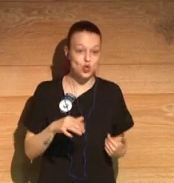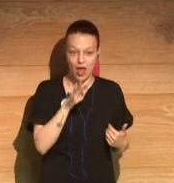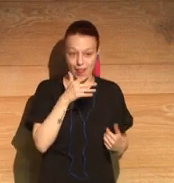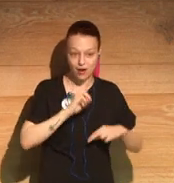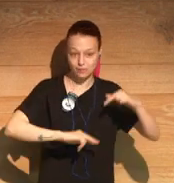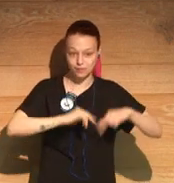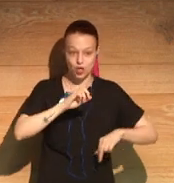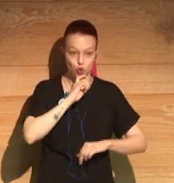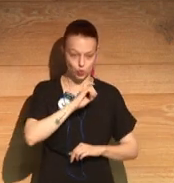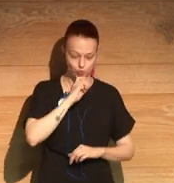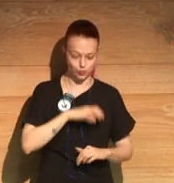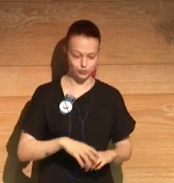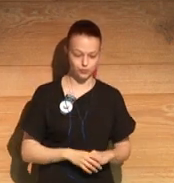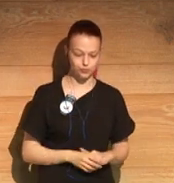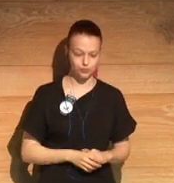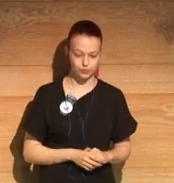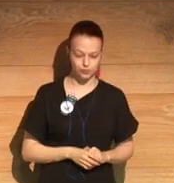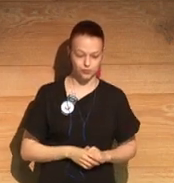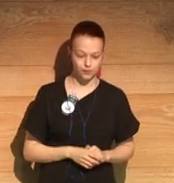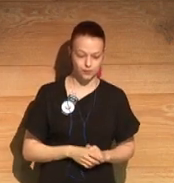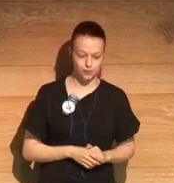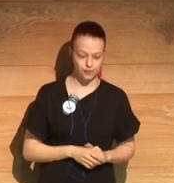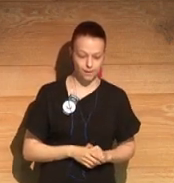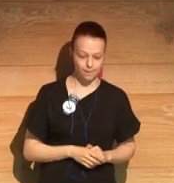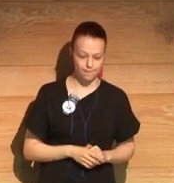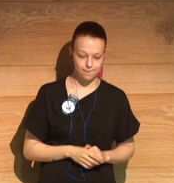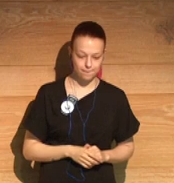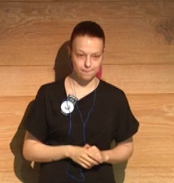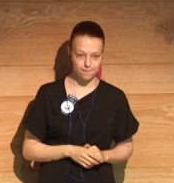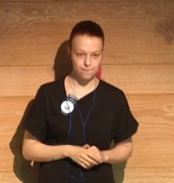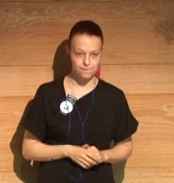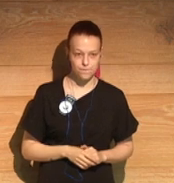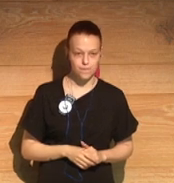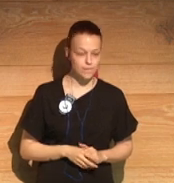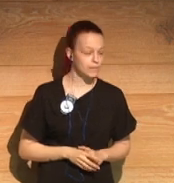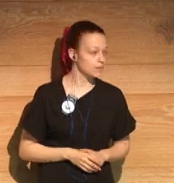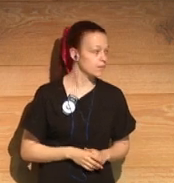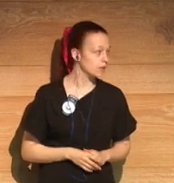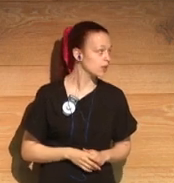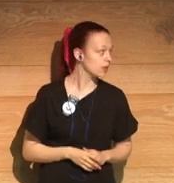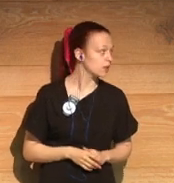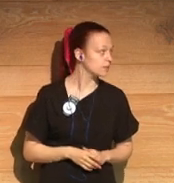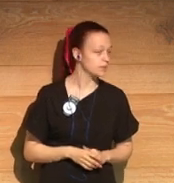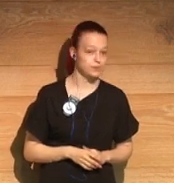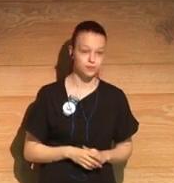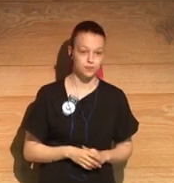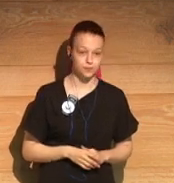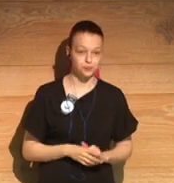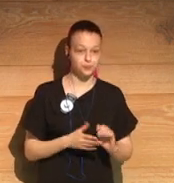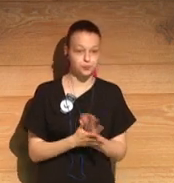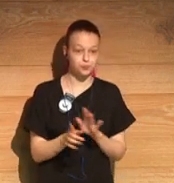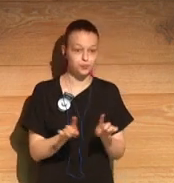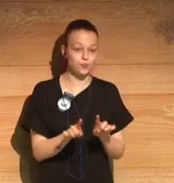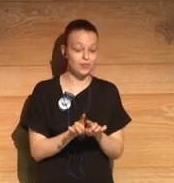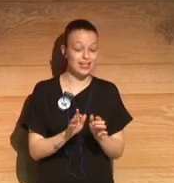And so it's separate to the novel, really, but it's not in all editions. But I'm glad it's in